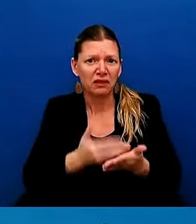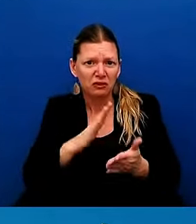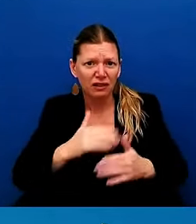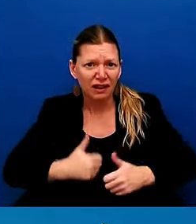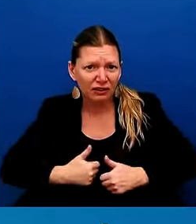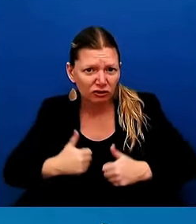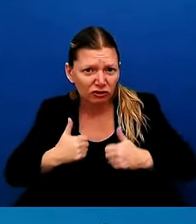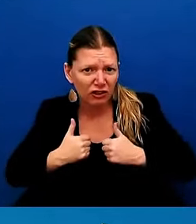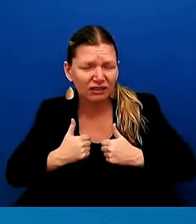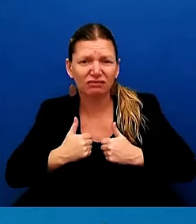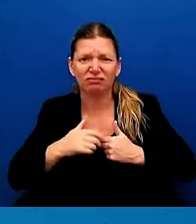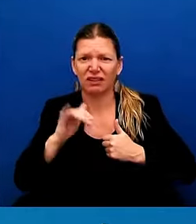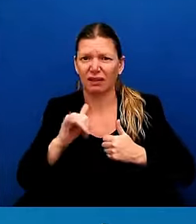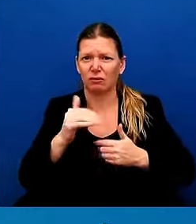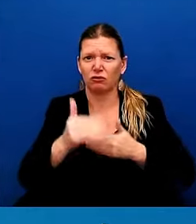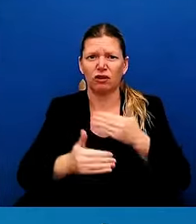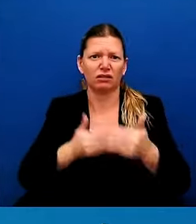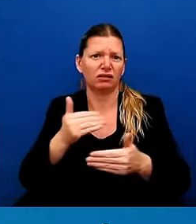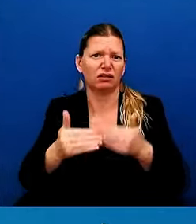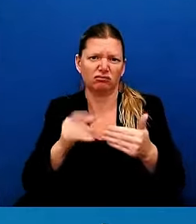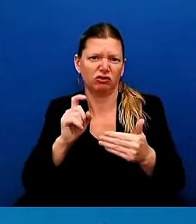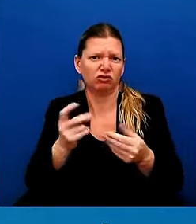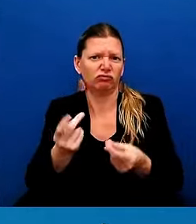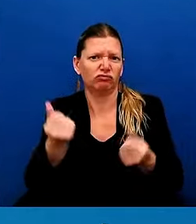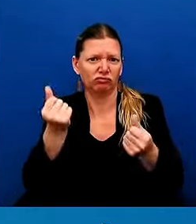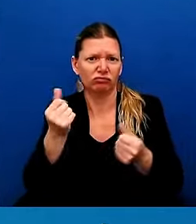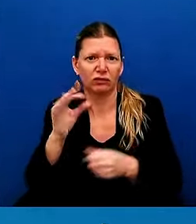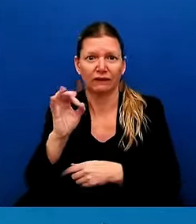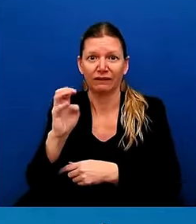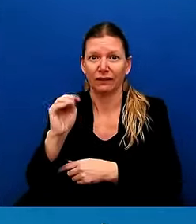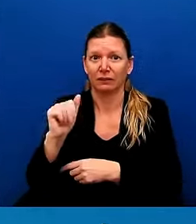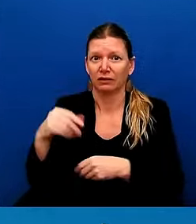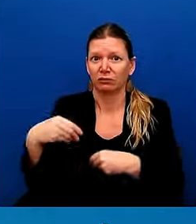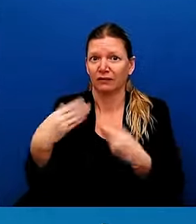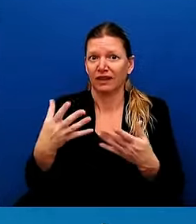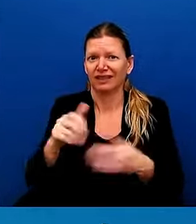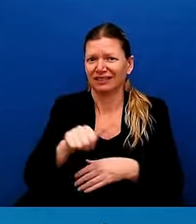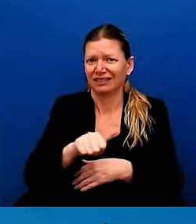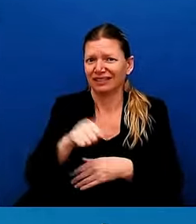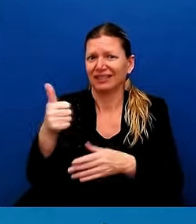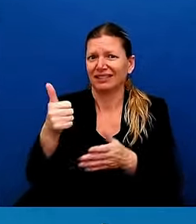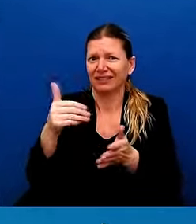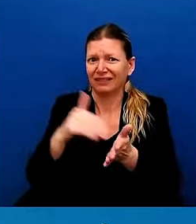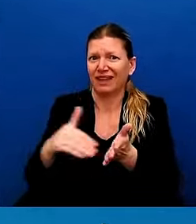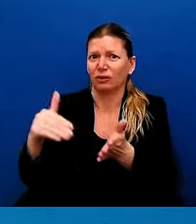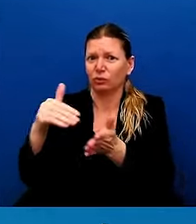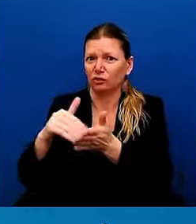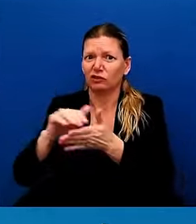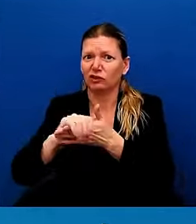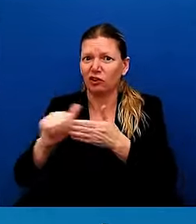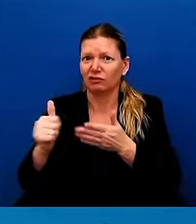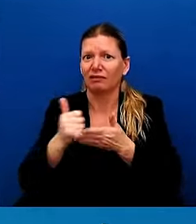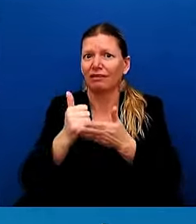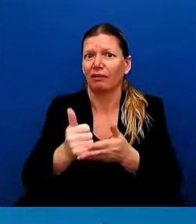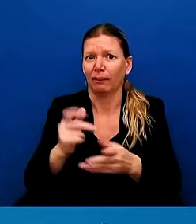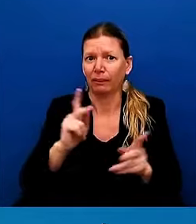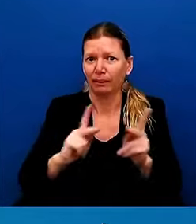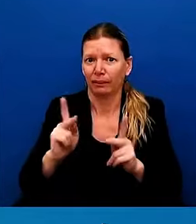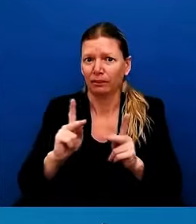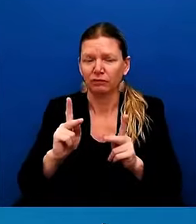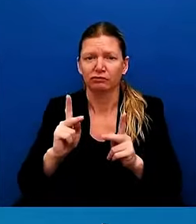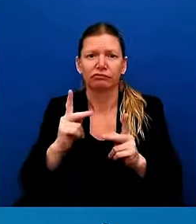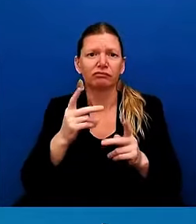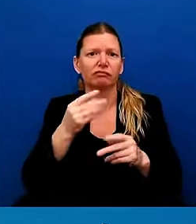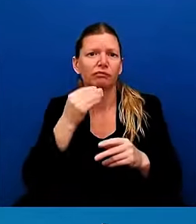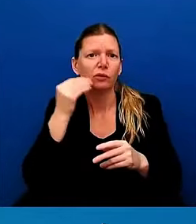tens of thousands more dollars for folks to help them be able to deal with home repair, to be able to